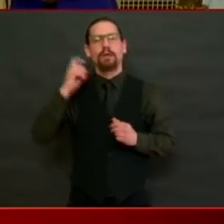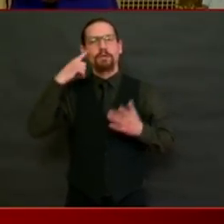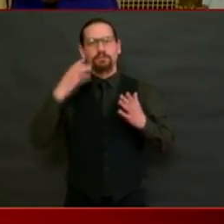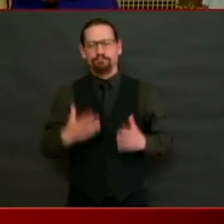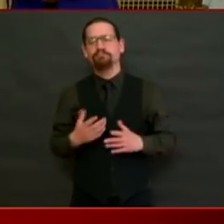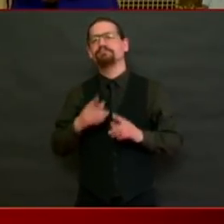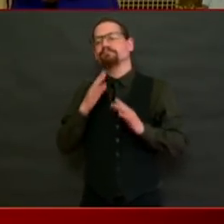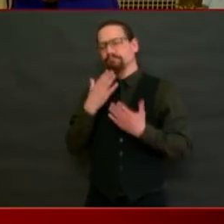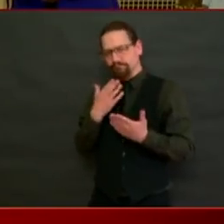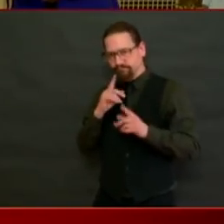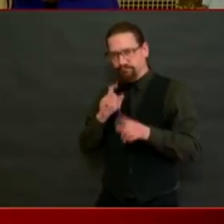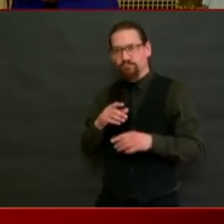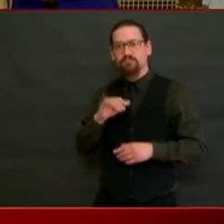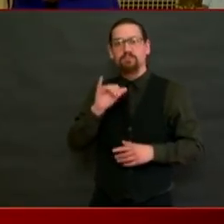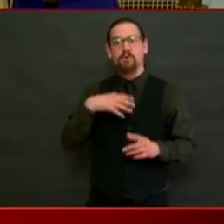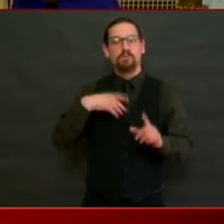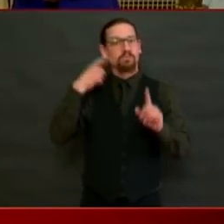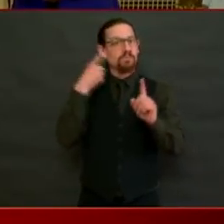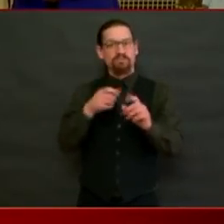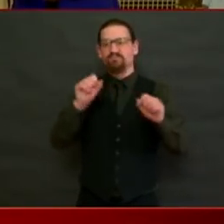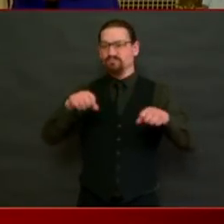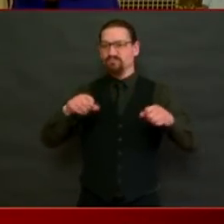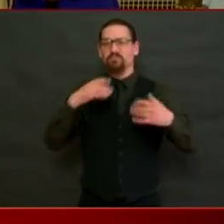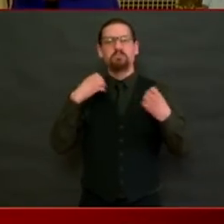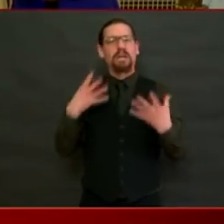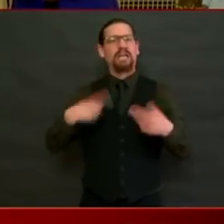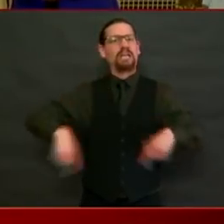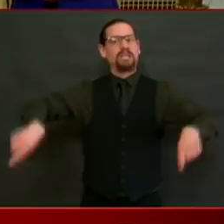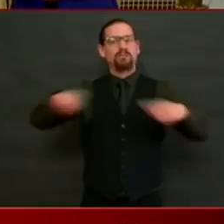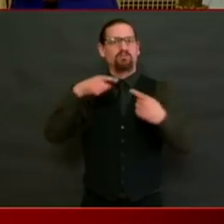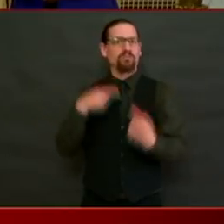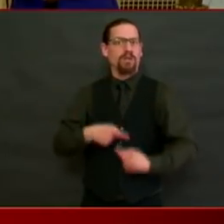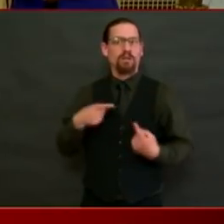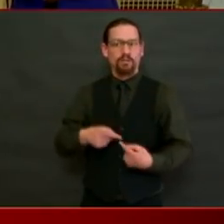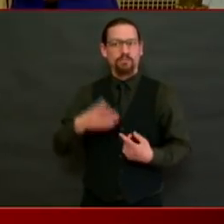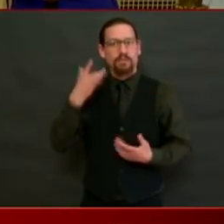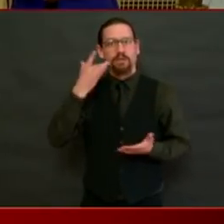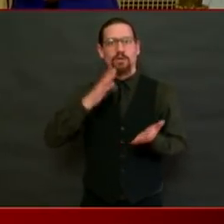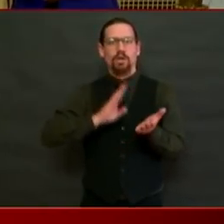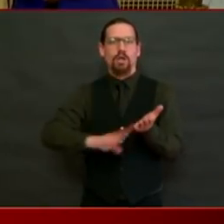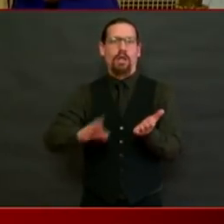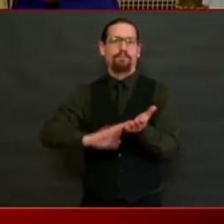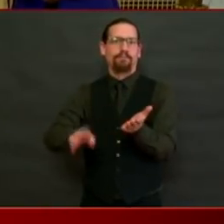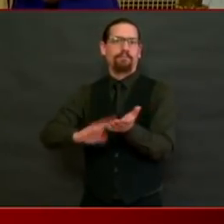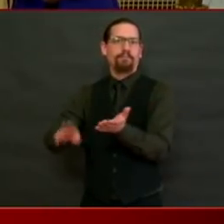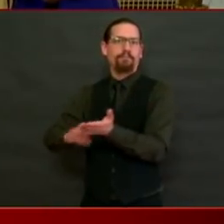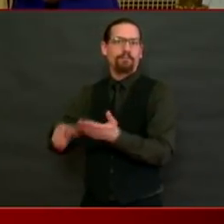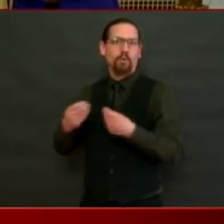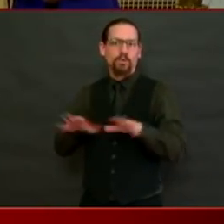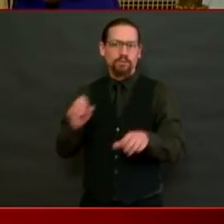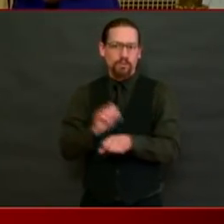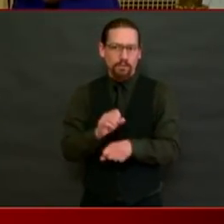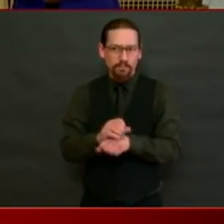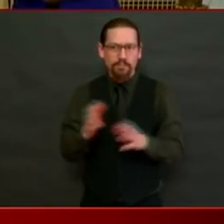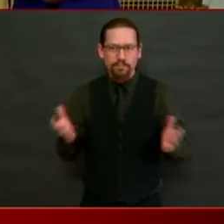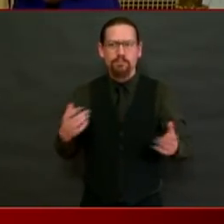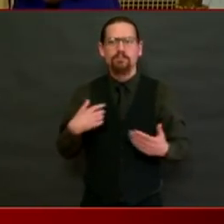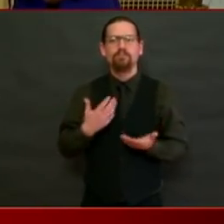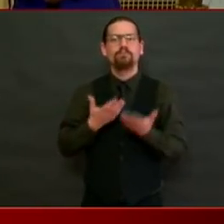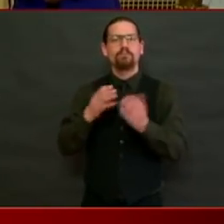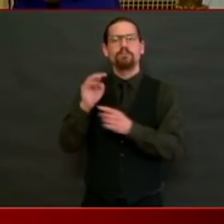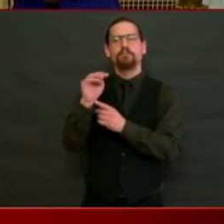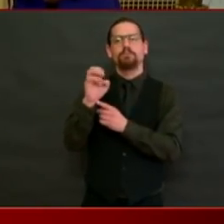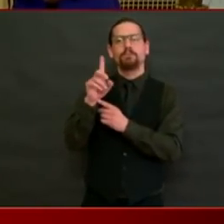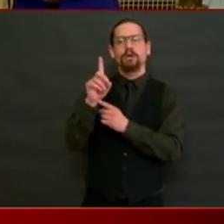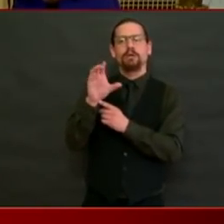because they've been laid off. So I would remind everybody that Medicaid is available. We took the Medicaid expansion